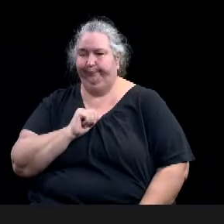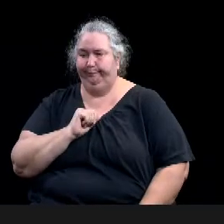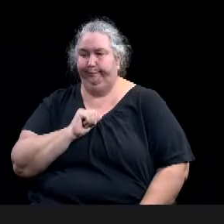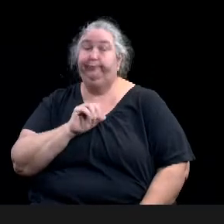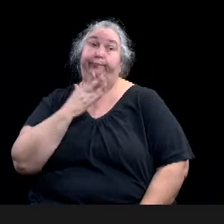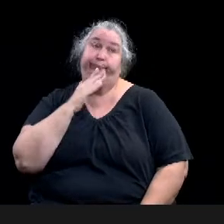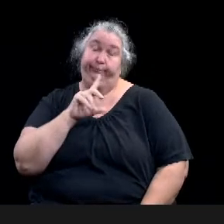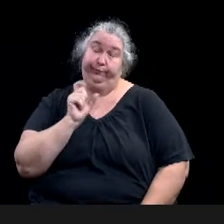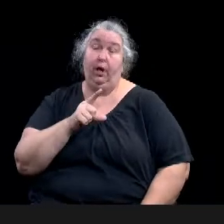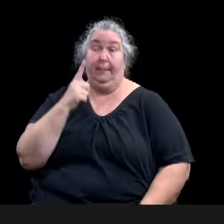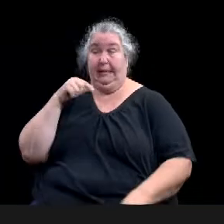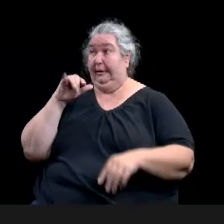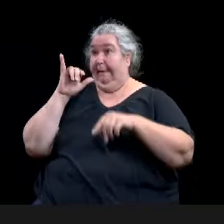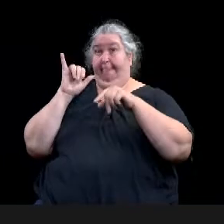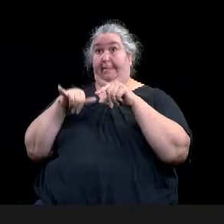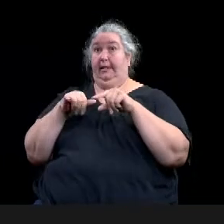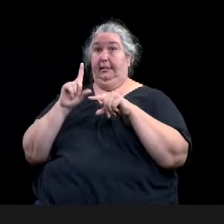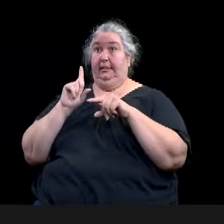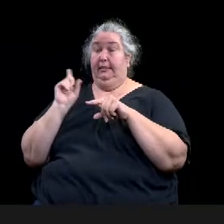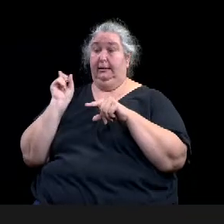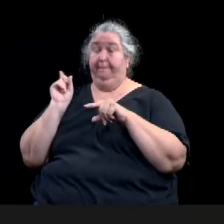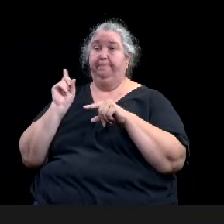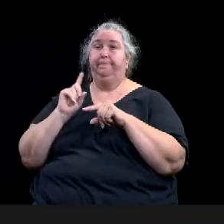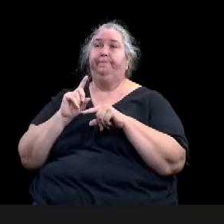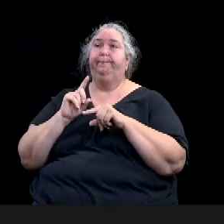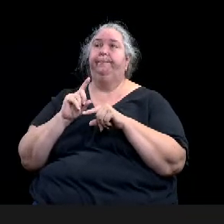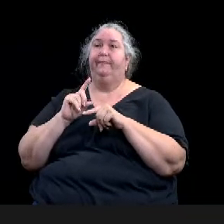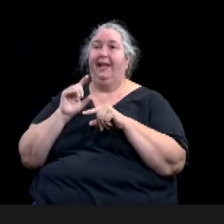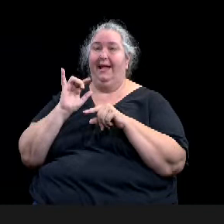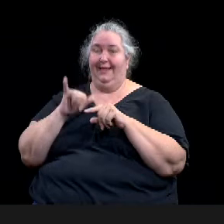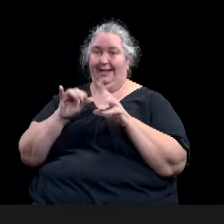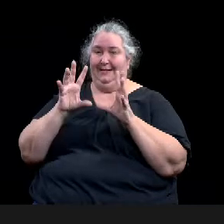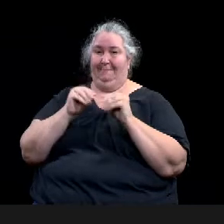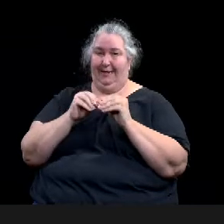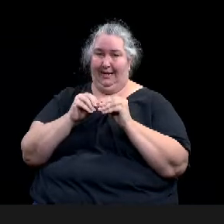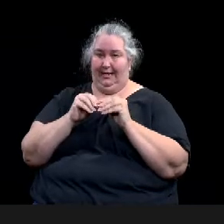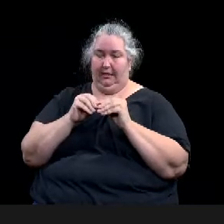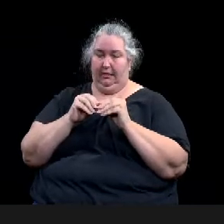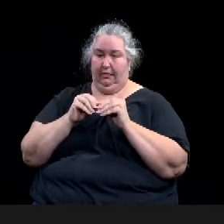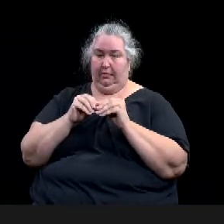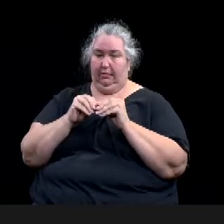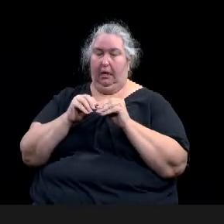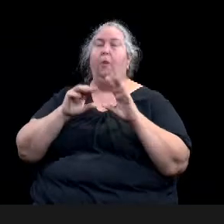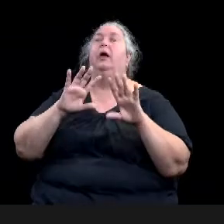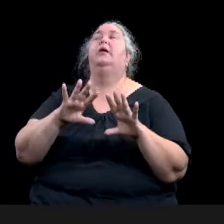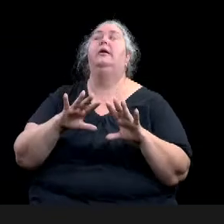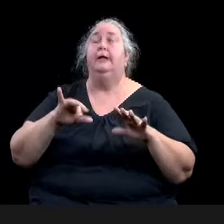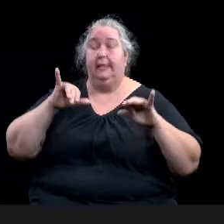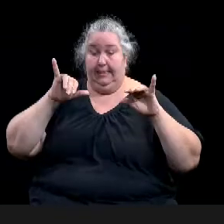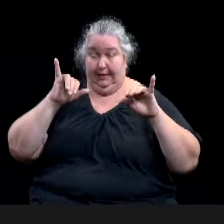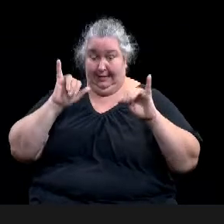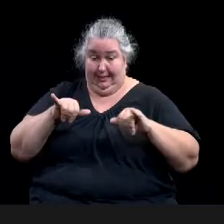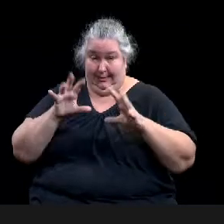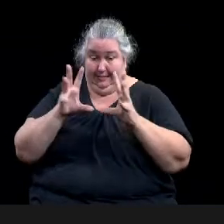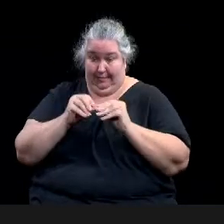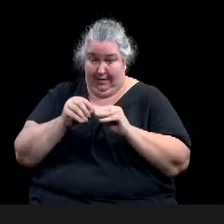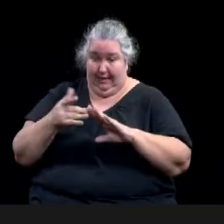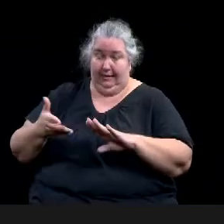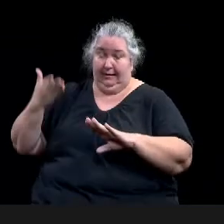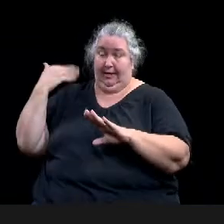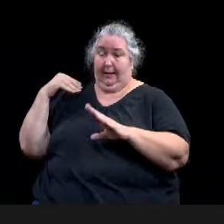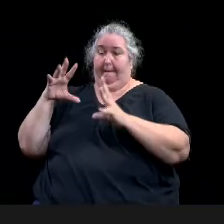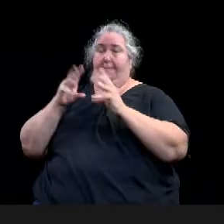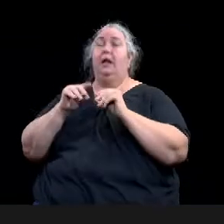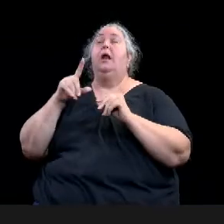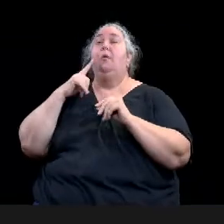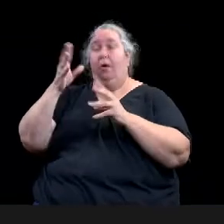were, uh, originally notified in, um, the March timeframe before we started doing that. We've actually just sent out the notices for the